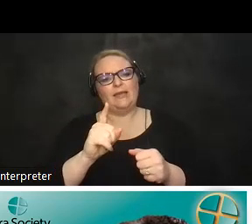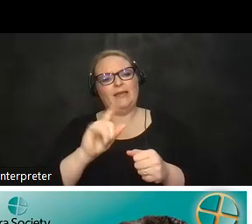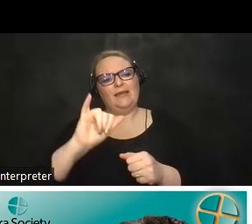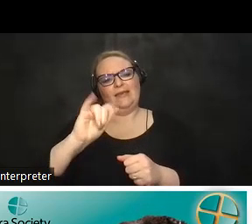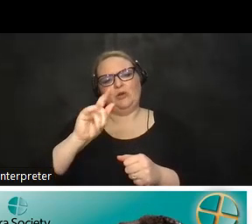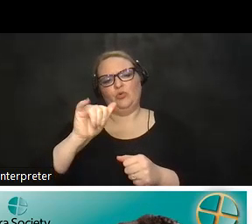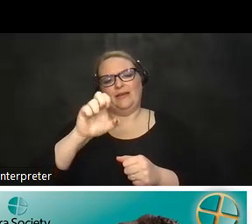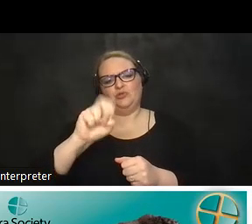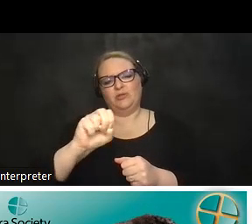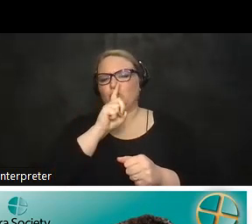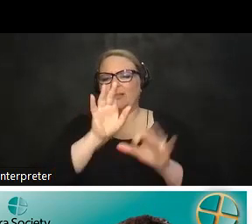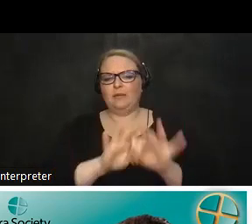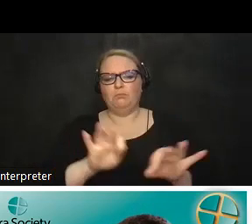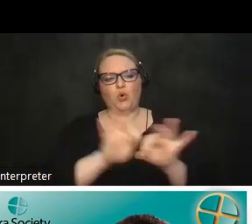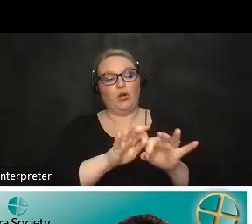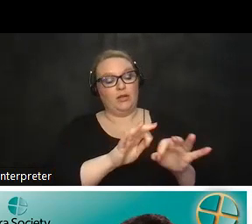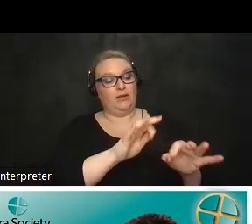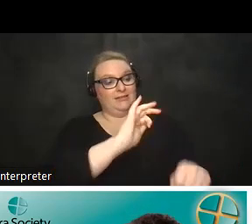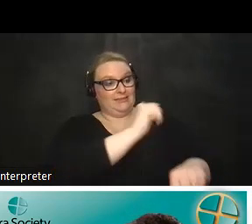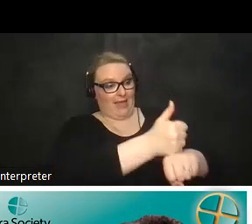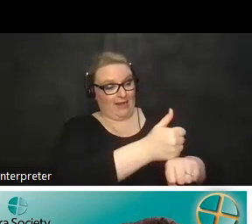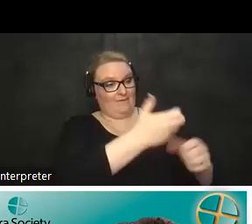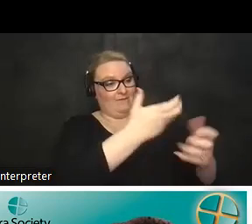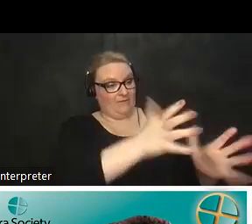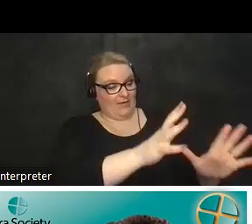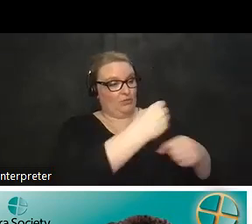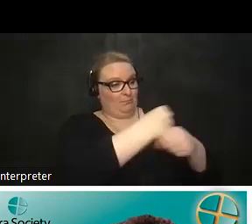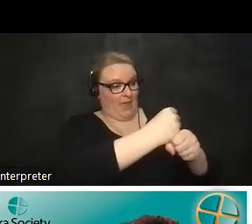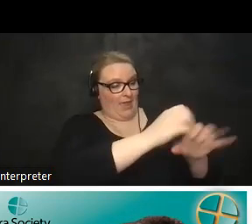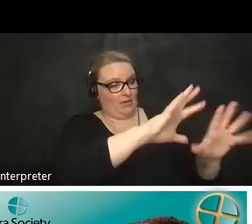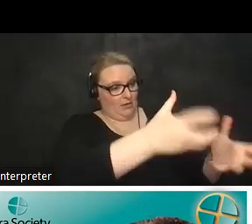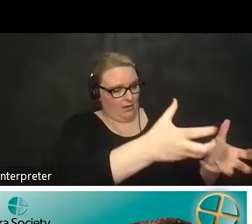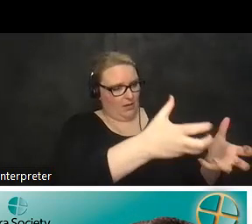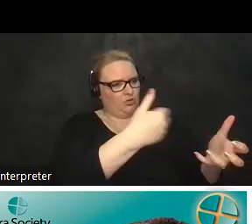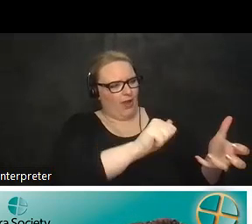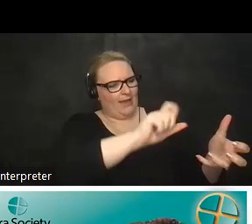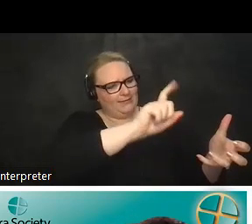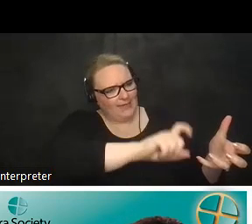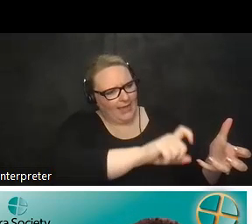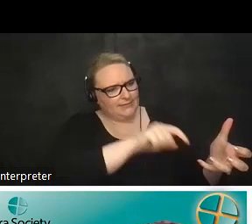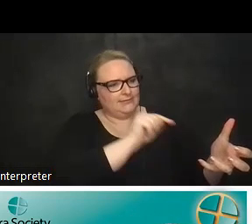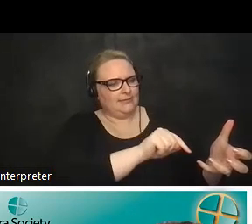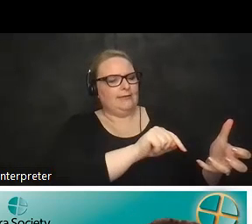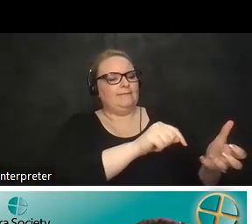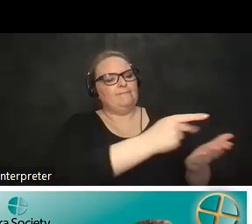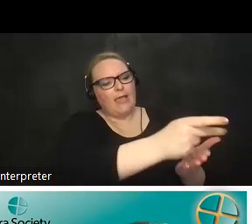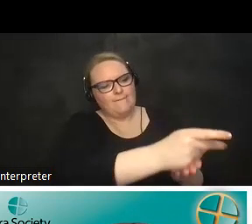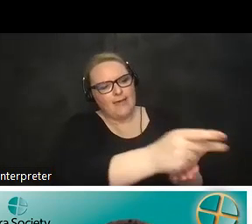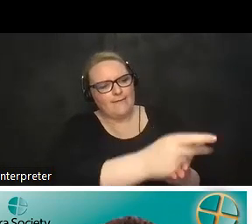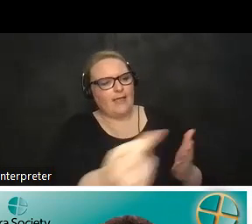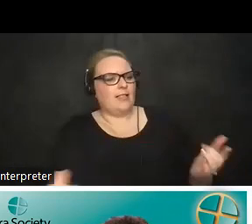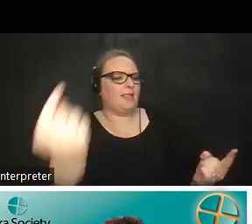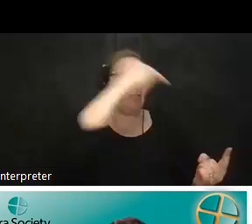it's a fantastic way for us to revise and you know maybe we come up with a really sound idea and we try things out and go and we